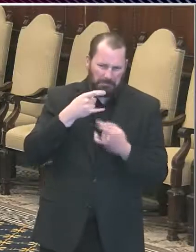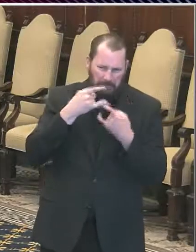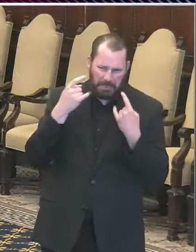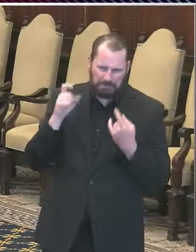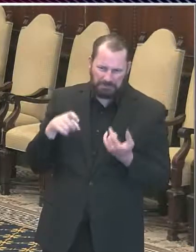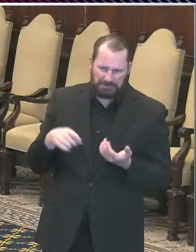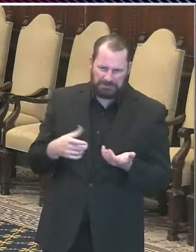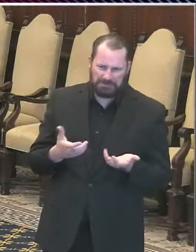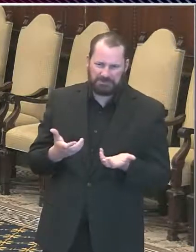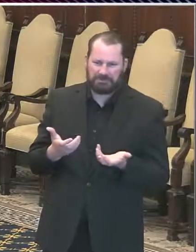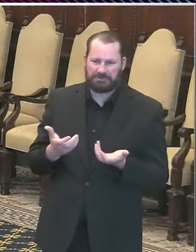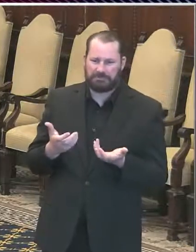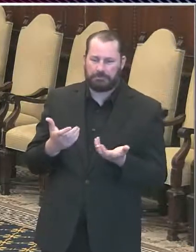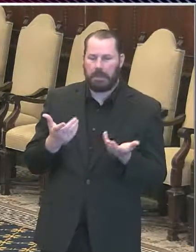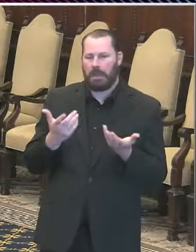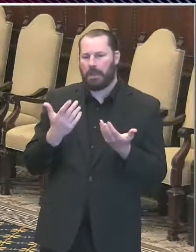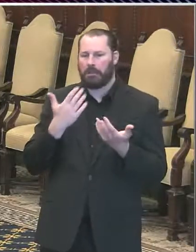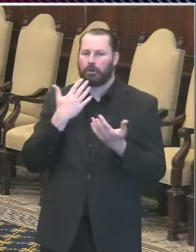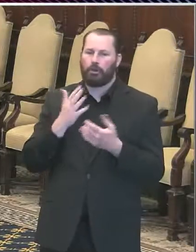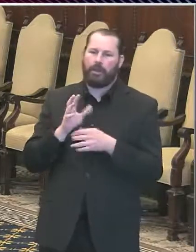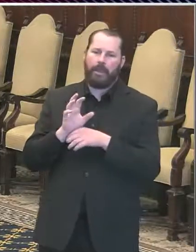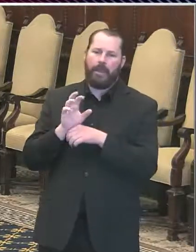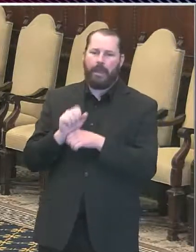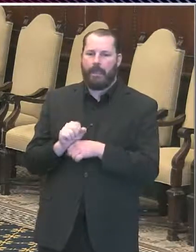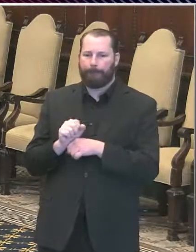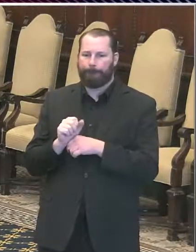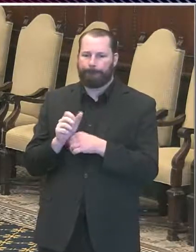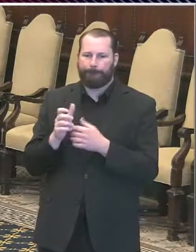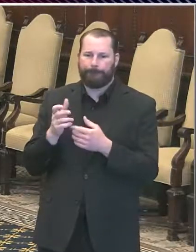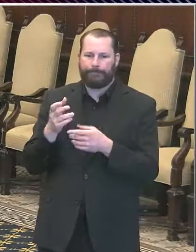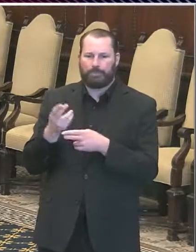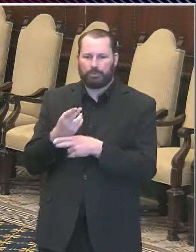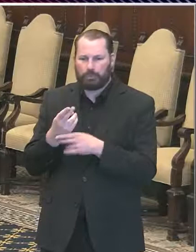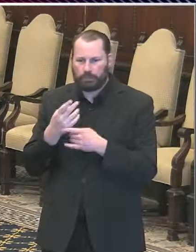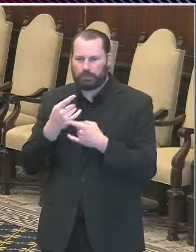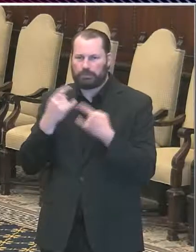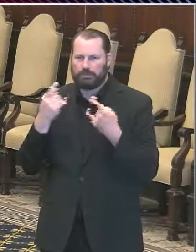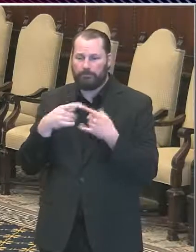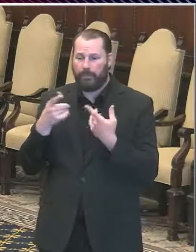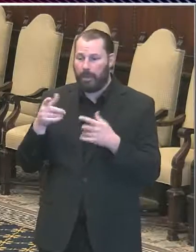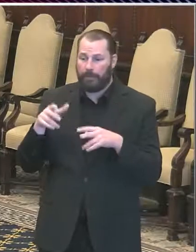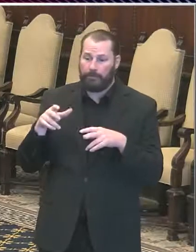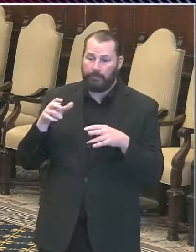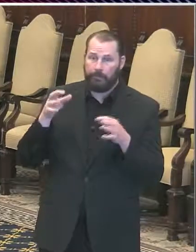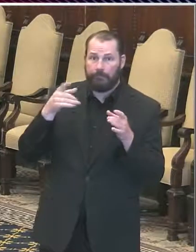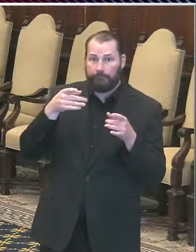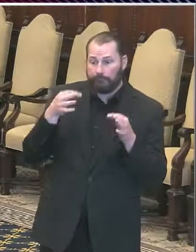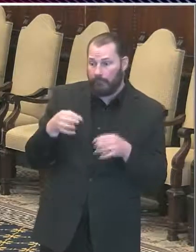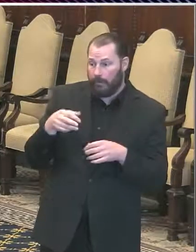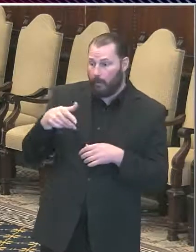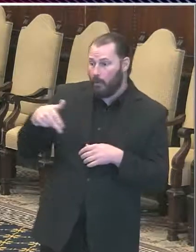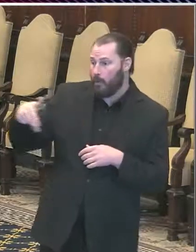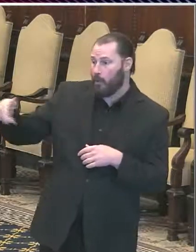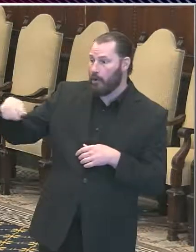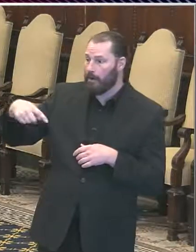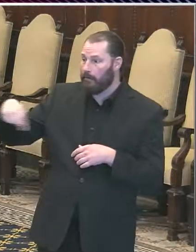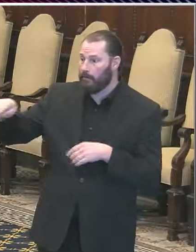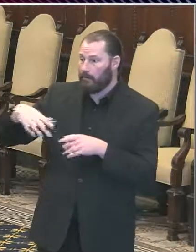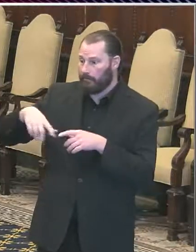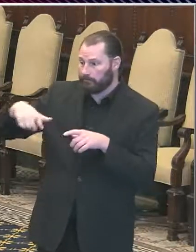down the sidewalk the recommendation is you should wear it just because you never know when you're to pass somebody and it helps keep the pollen out